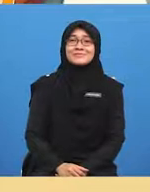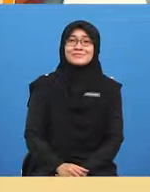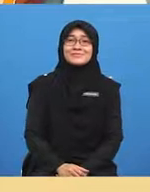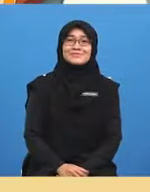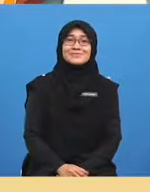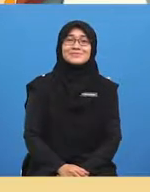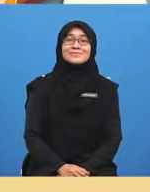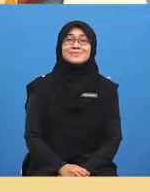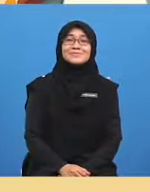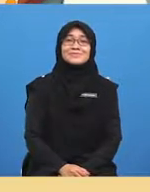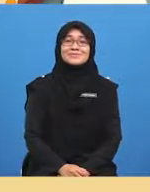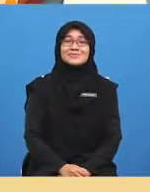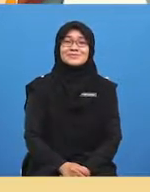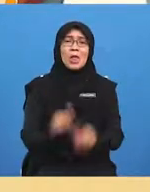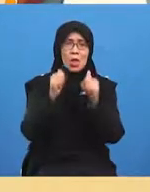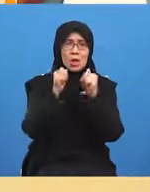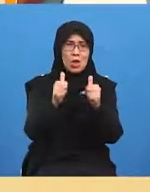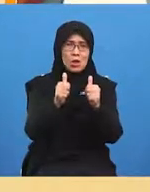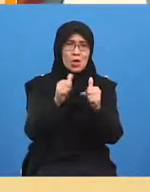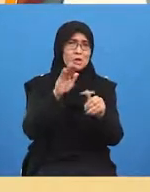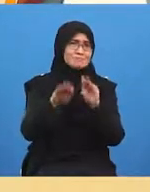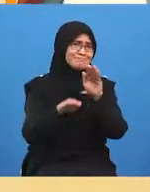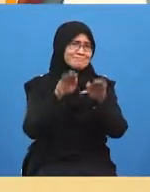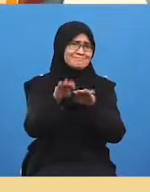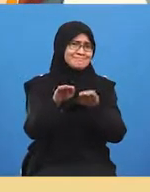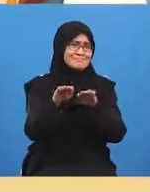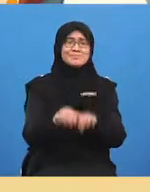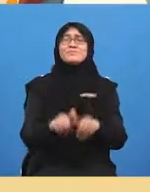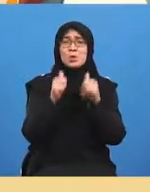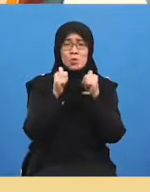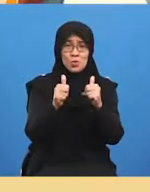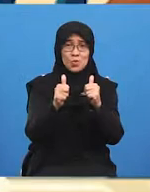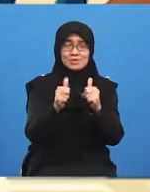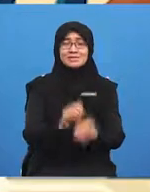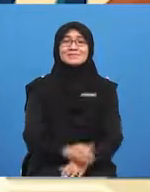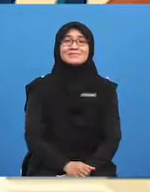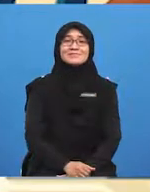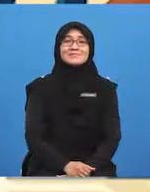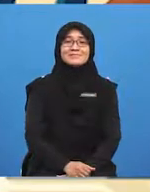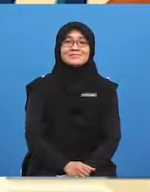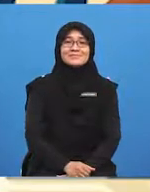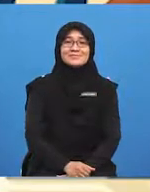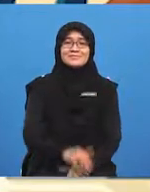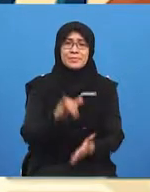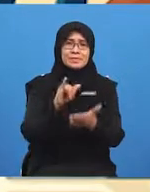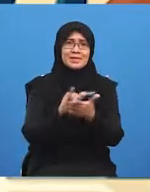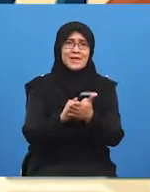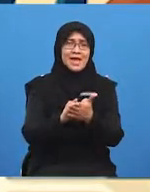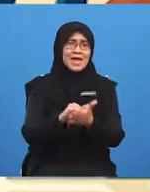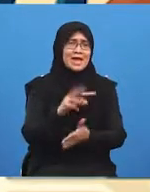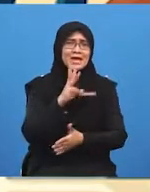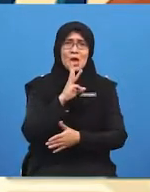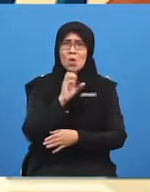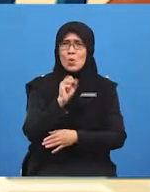oh good stepping over there boys and girls well done that was a fantastic